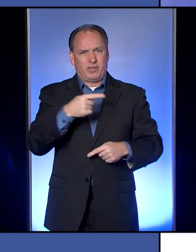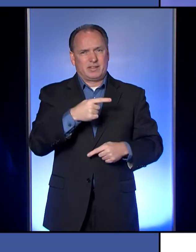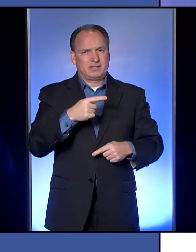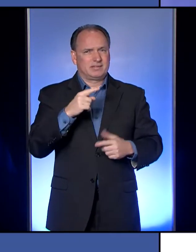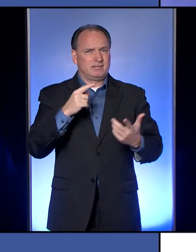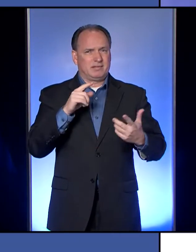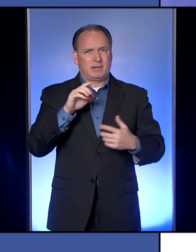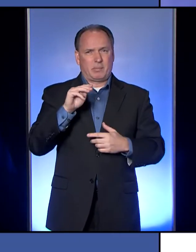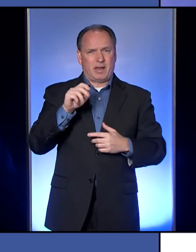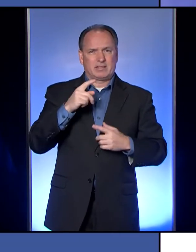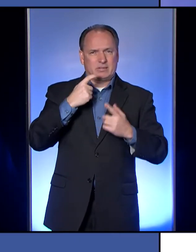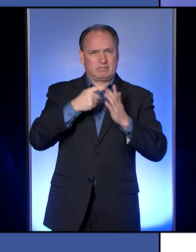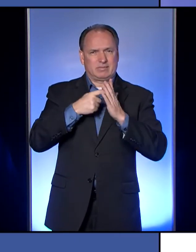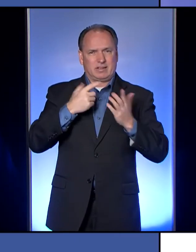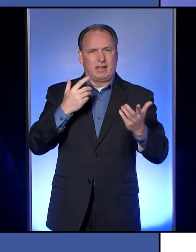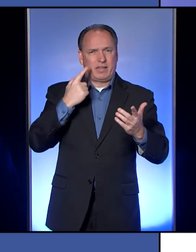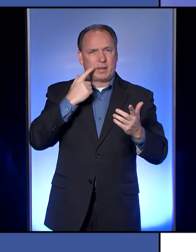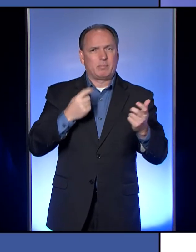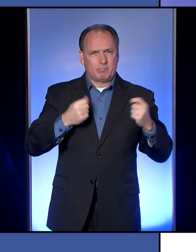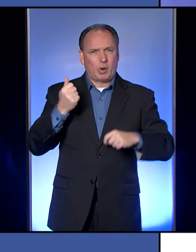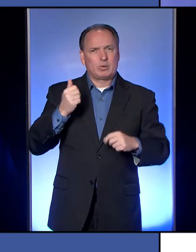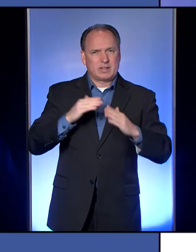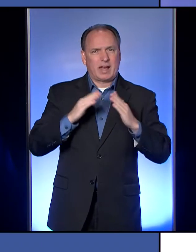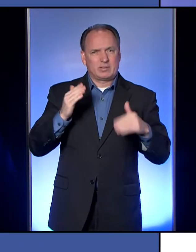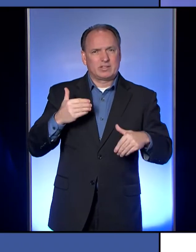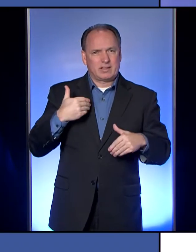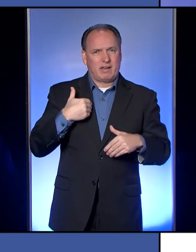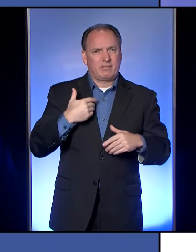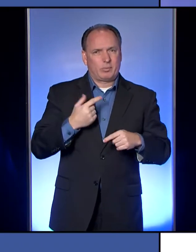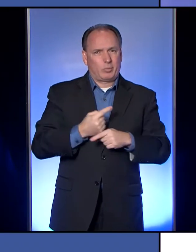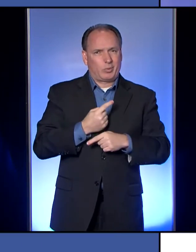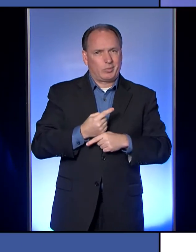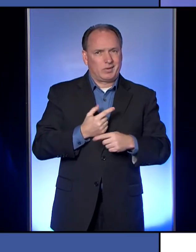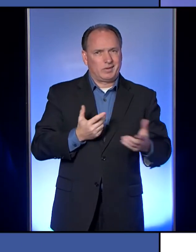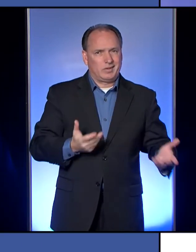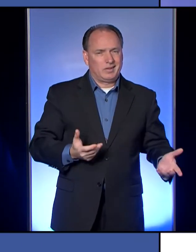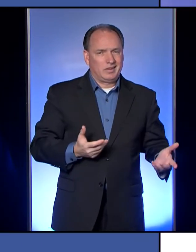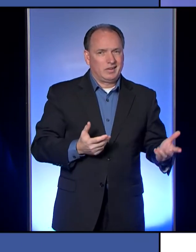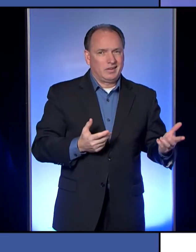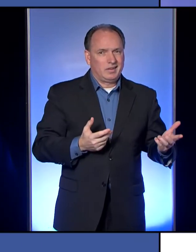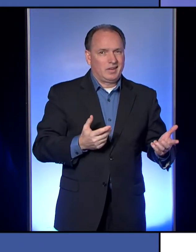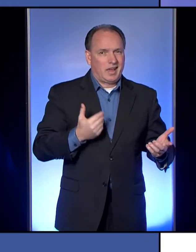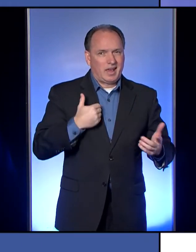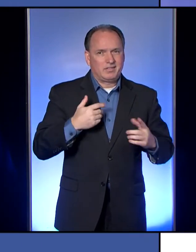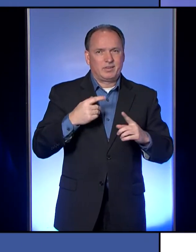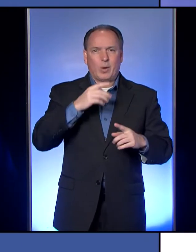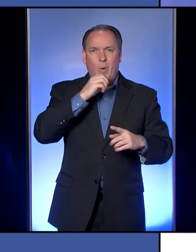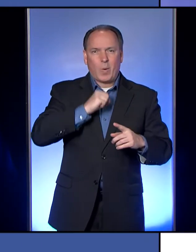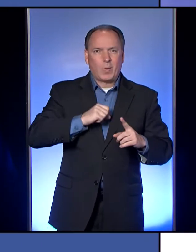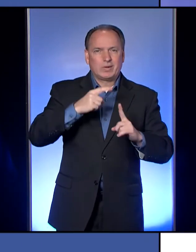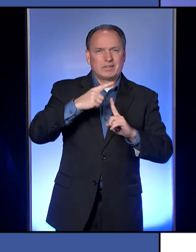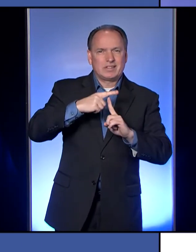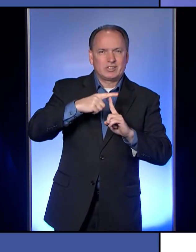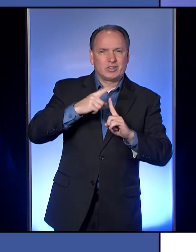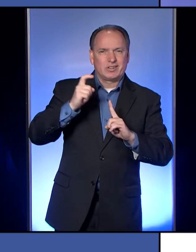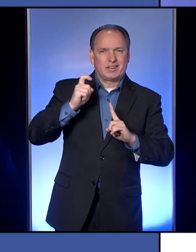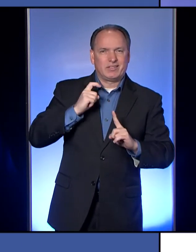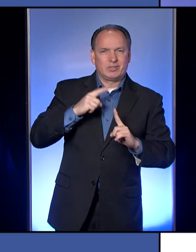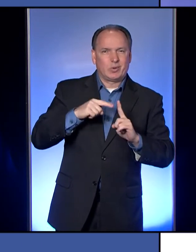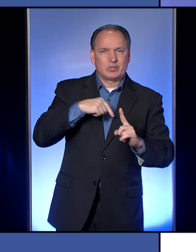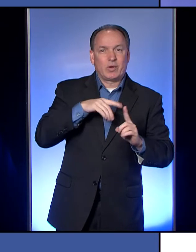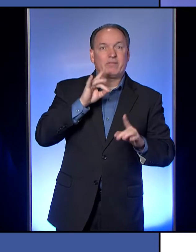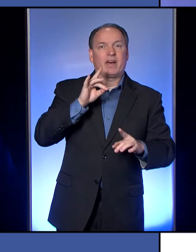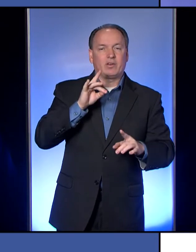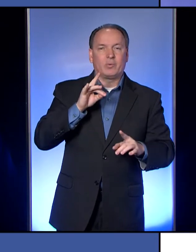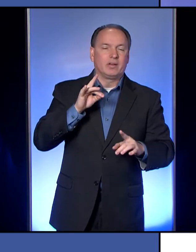And so I would think that most houses, you know, I've, most of us have a t-shirt somewhere that was, you know, given to us, or we found,